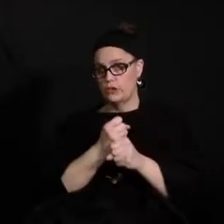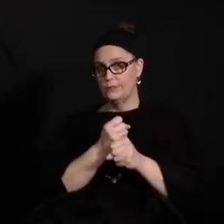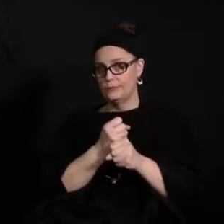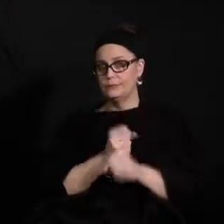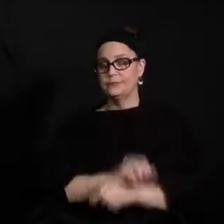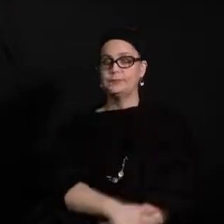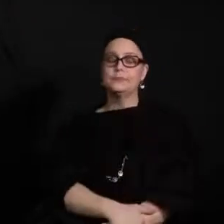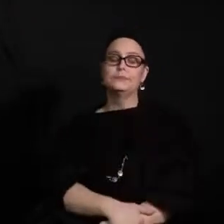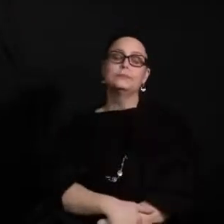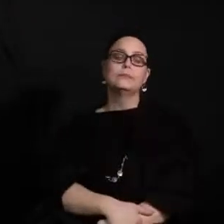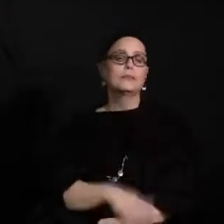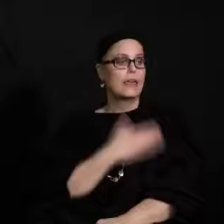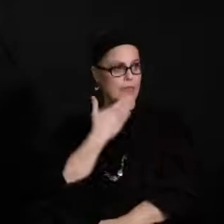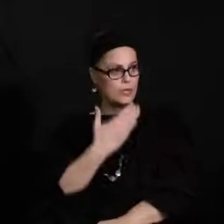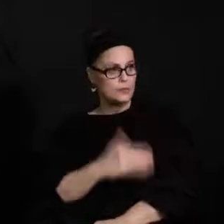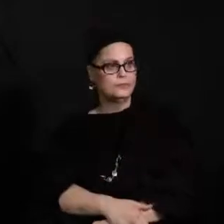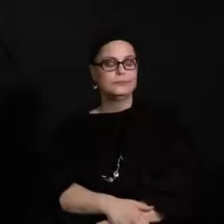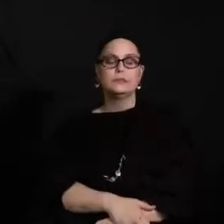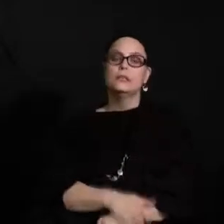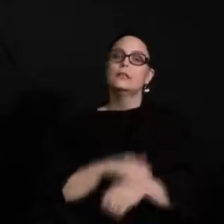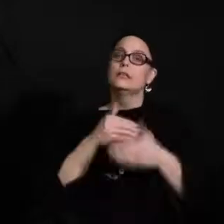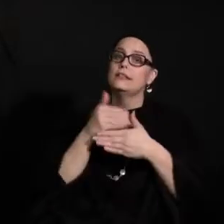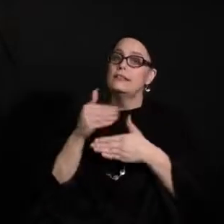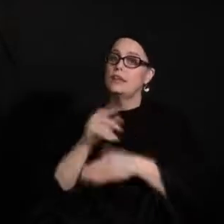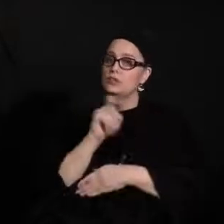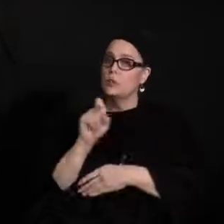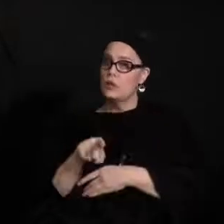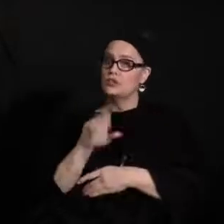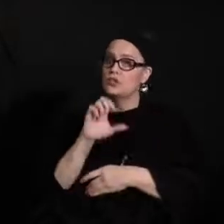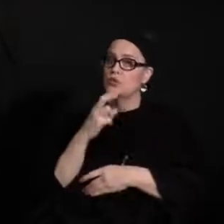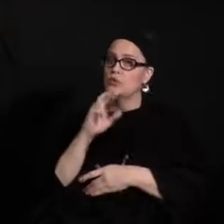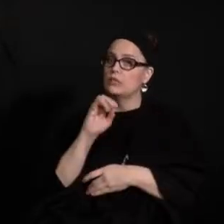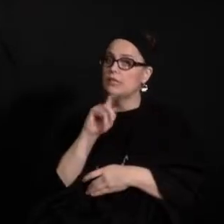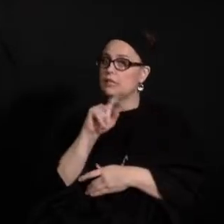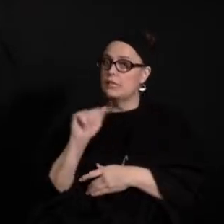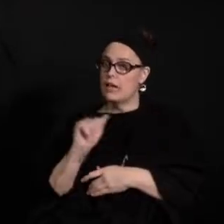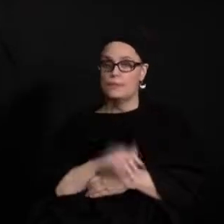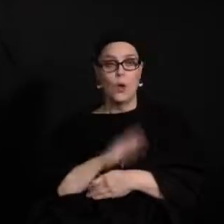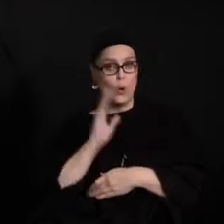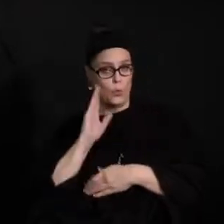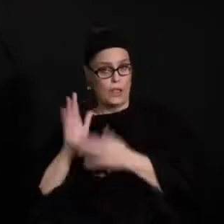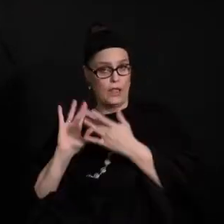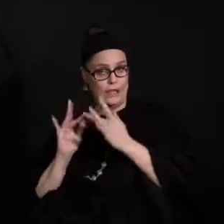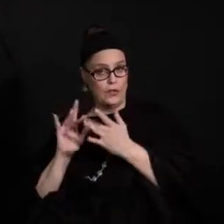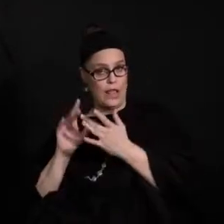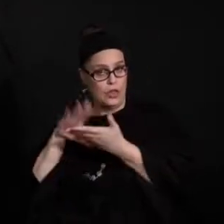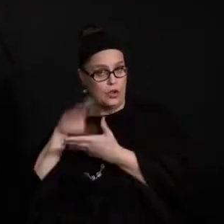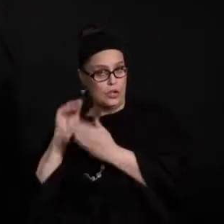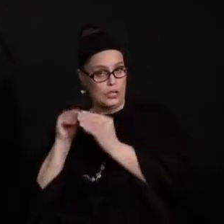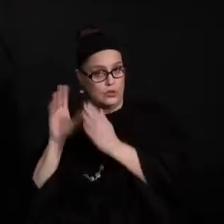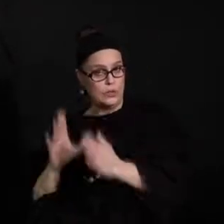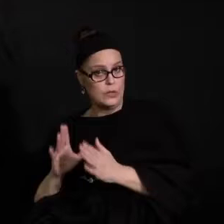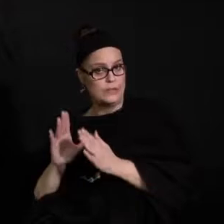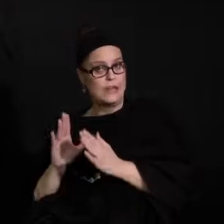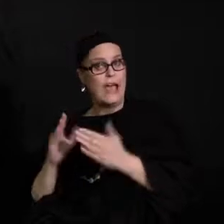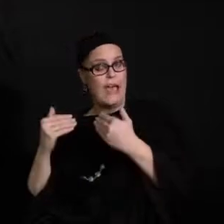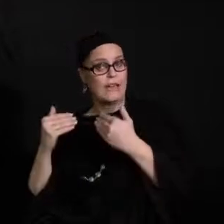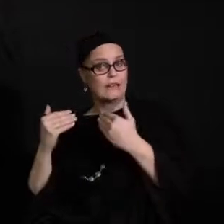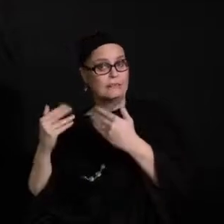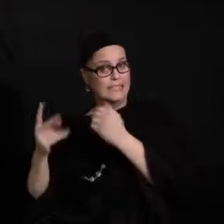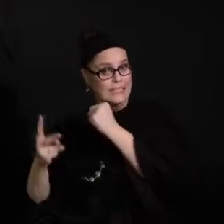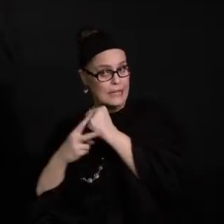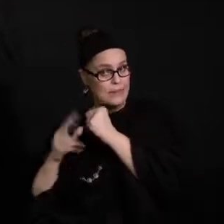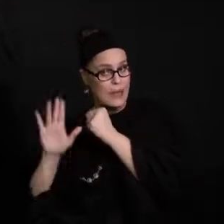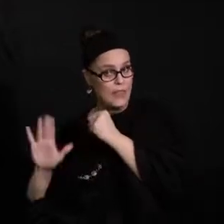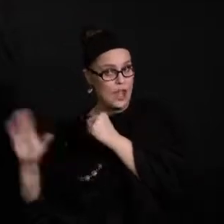Thank you. Next question is from Christina Erickson. Will virtual students be able to keep their current teachers and classes?